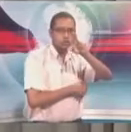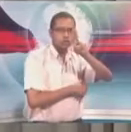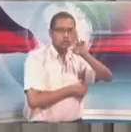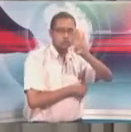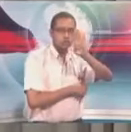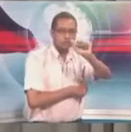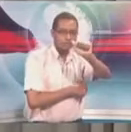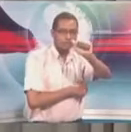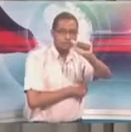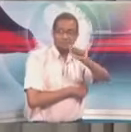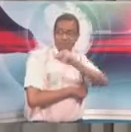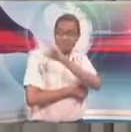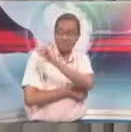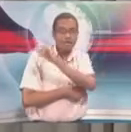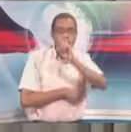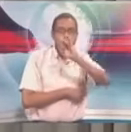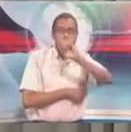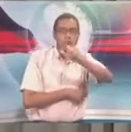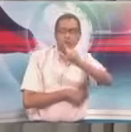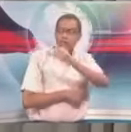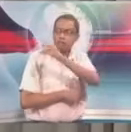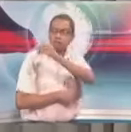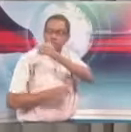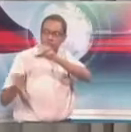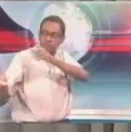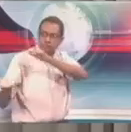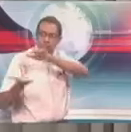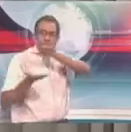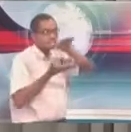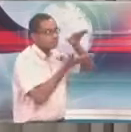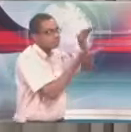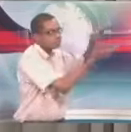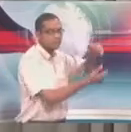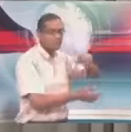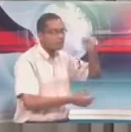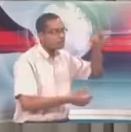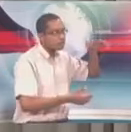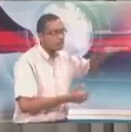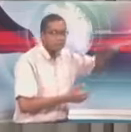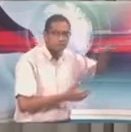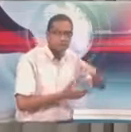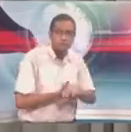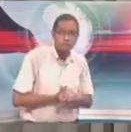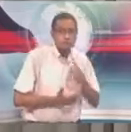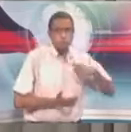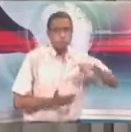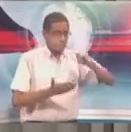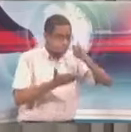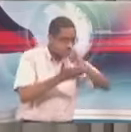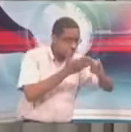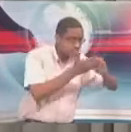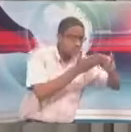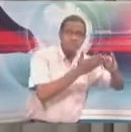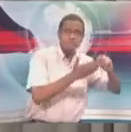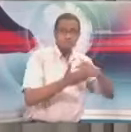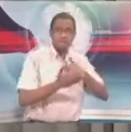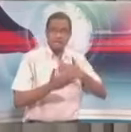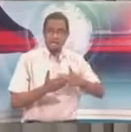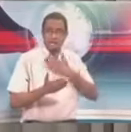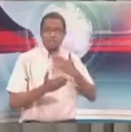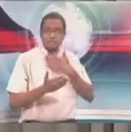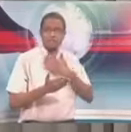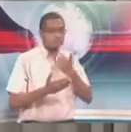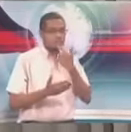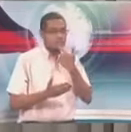ended up somewhere else? We have investigated this. And I'm happy to see that the contract was a very